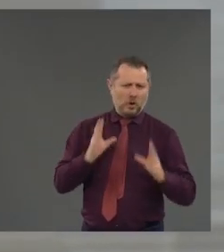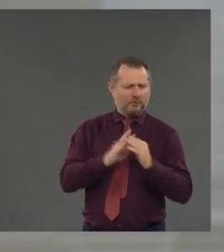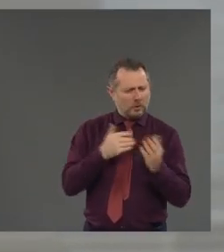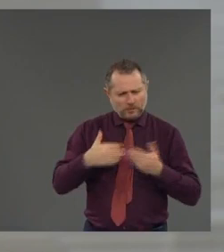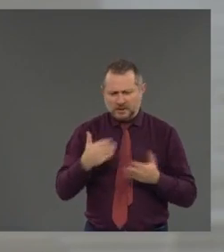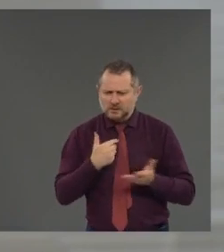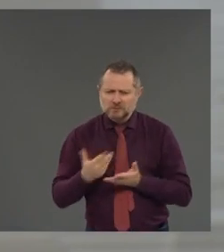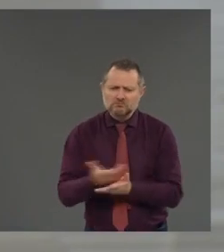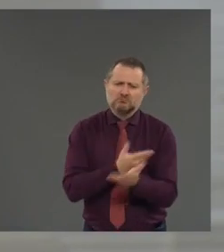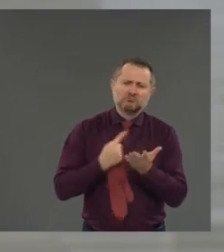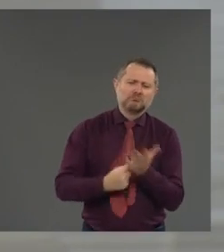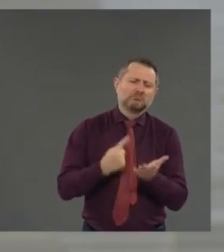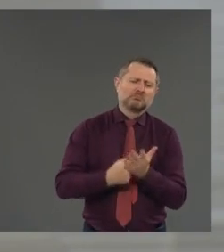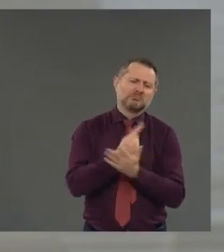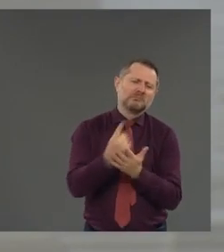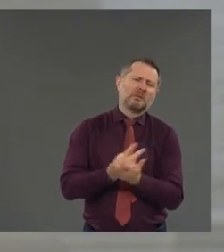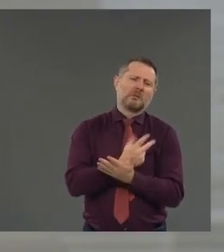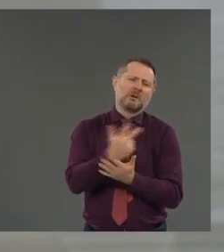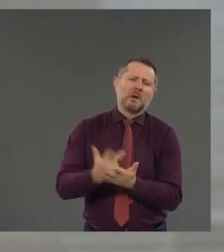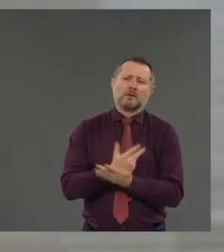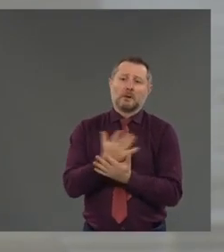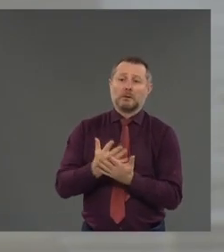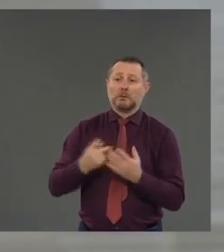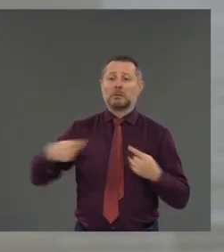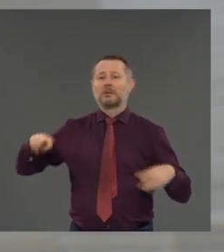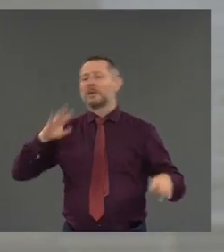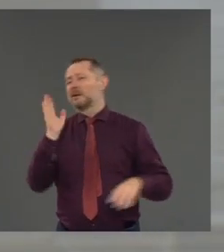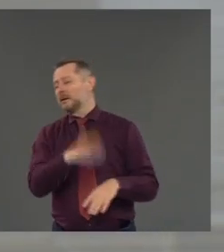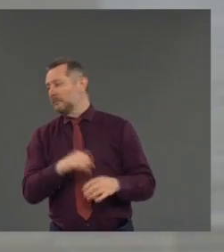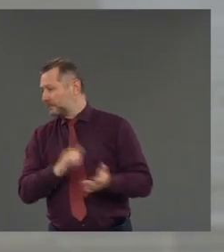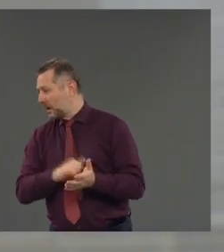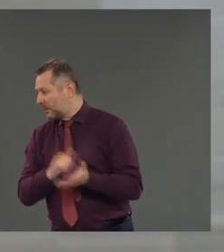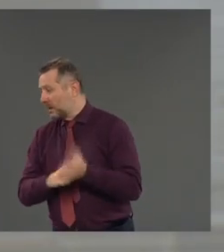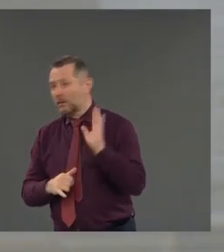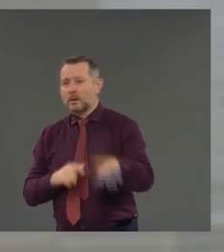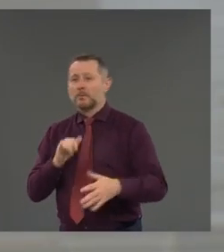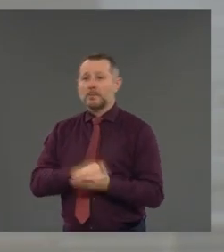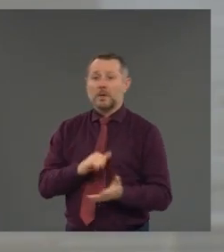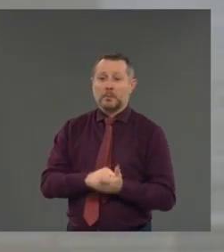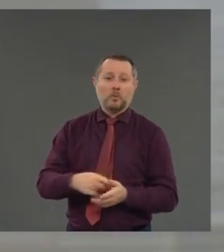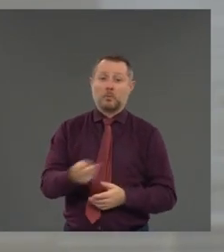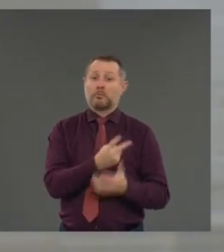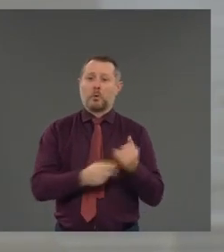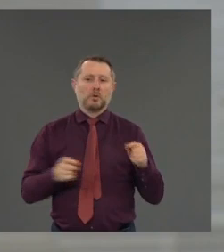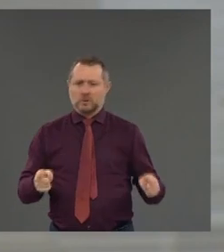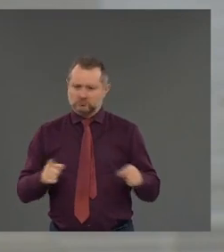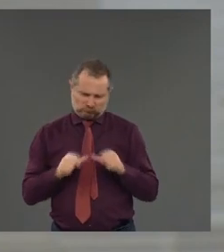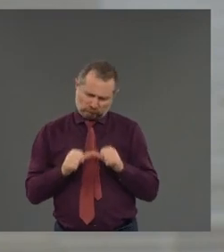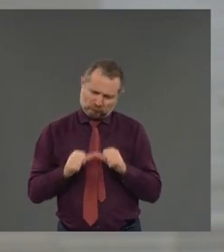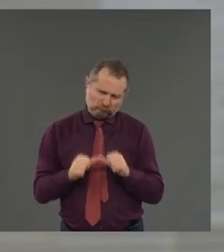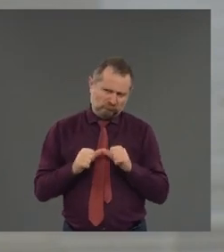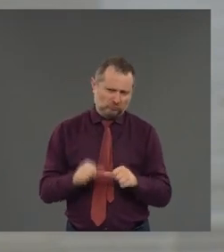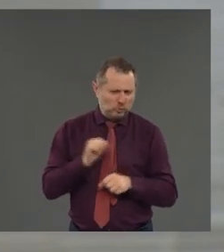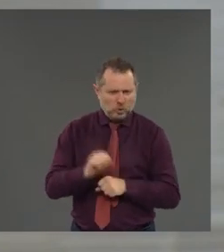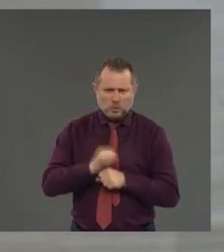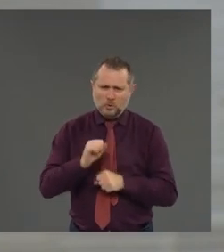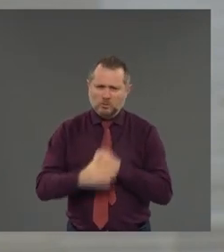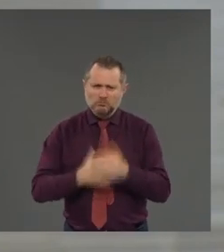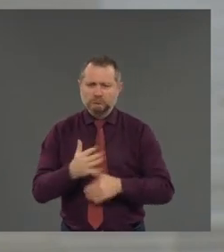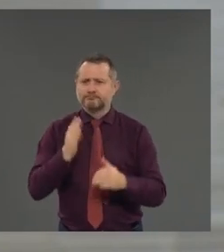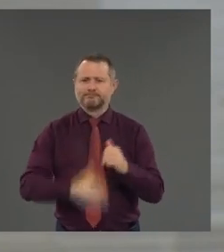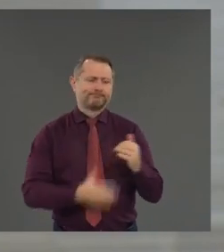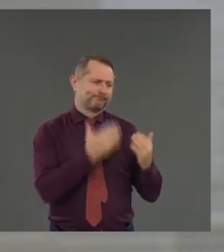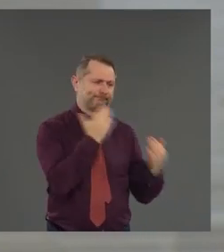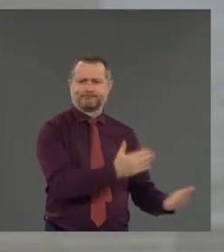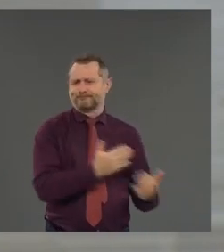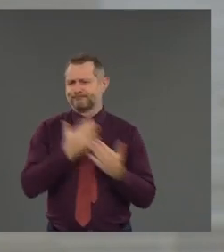impossible, but they stayed with it. So good for you, and thank you for birthing this beautiful project for New York. I want to thank Governor Murphy and